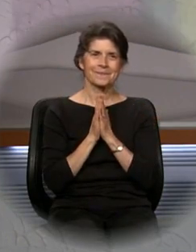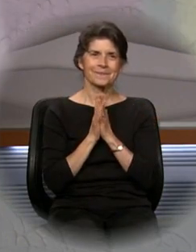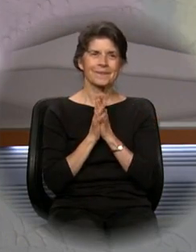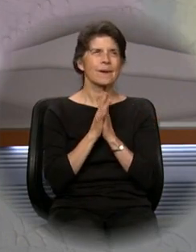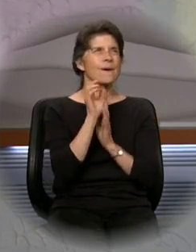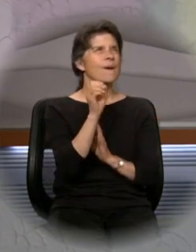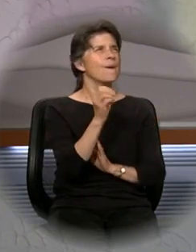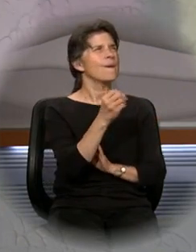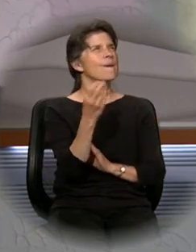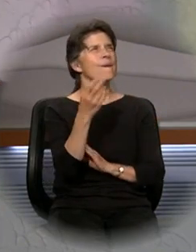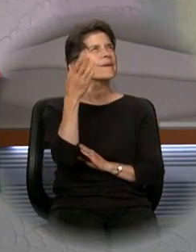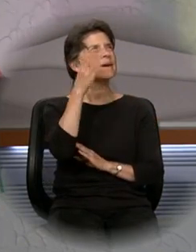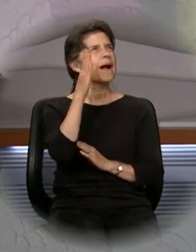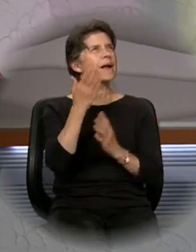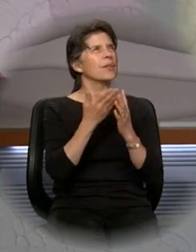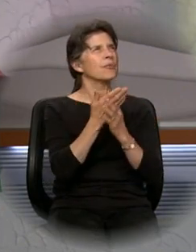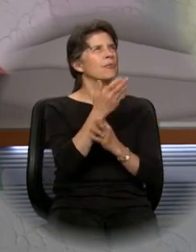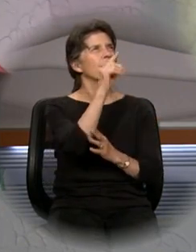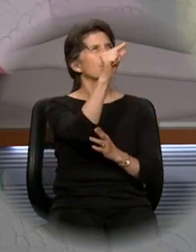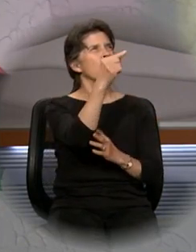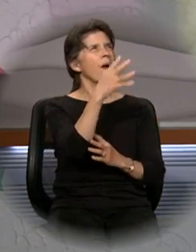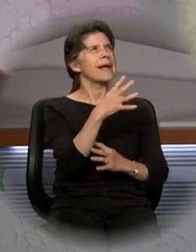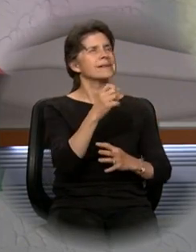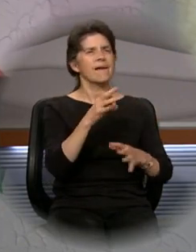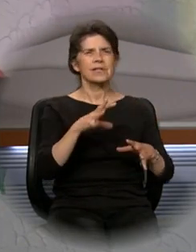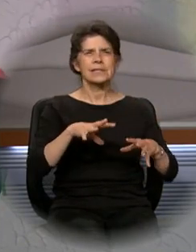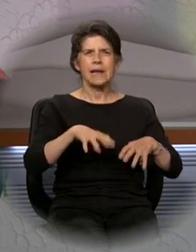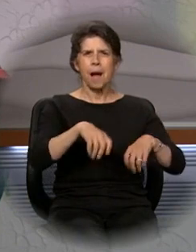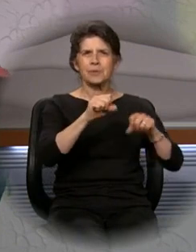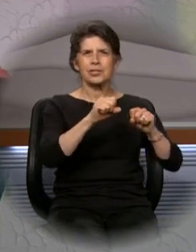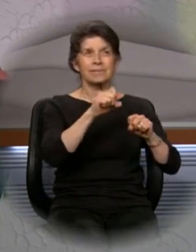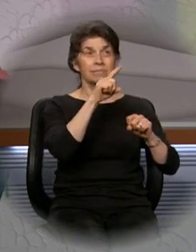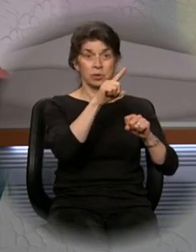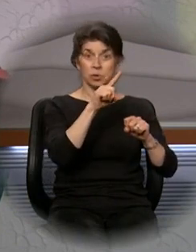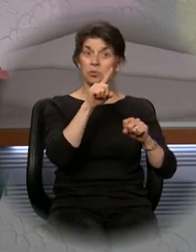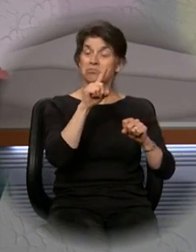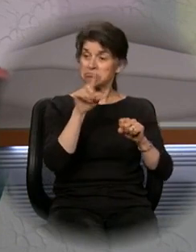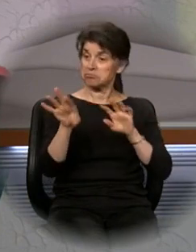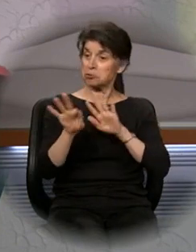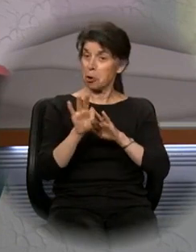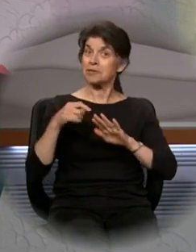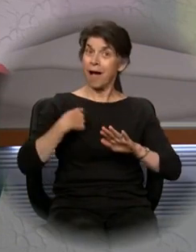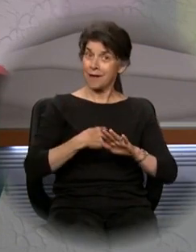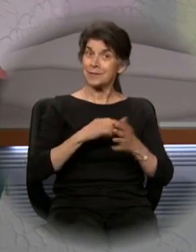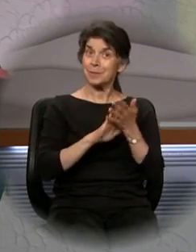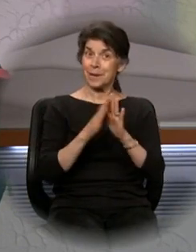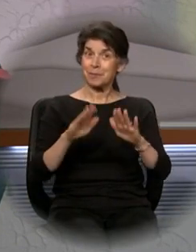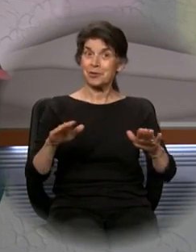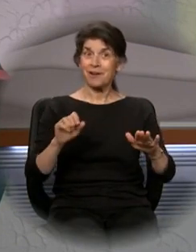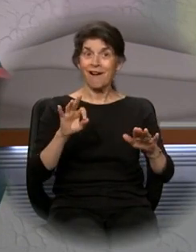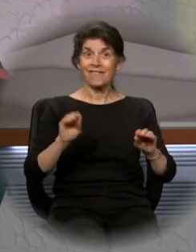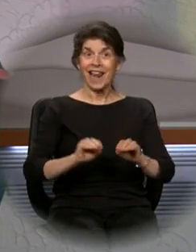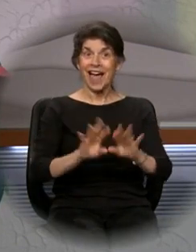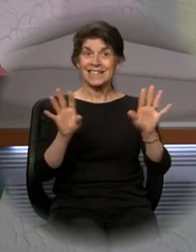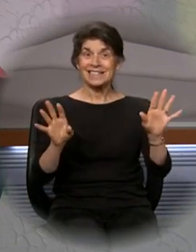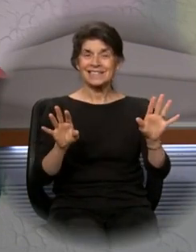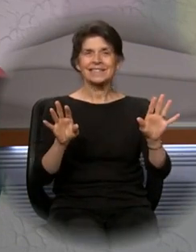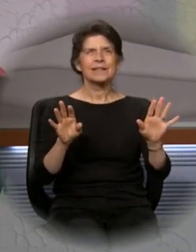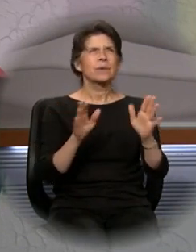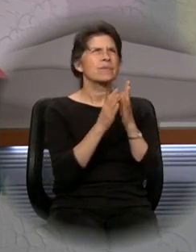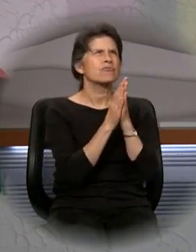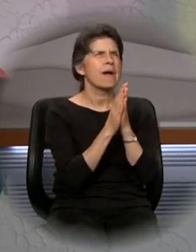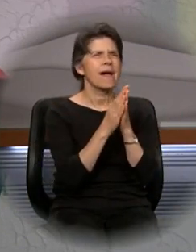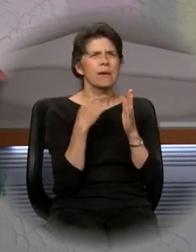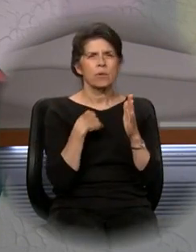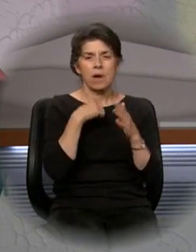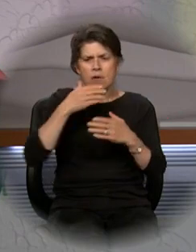O God, who through the grace of adoption chose us to be children of light, grant we pray, that we may not